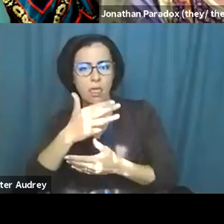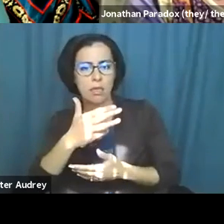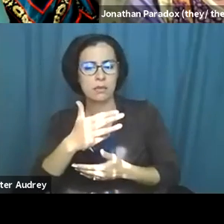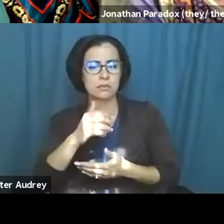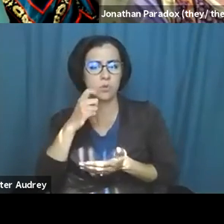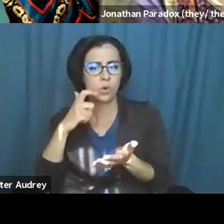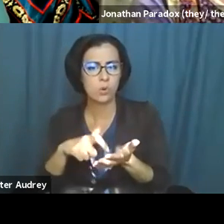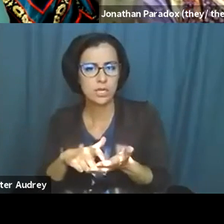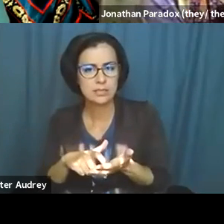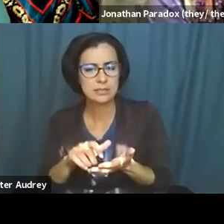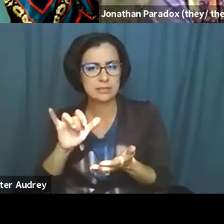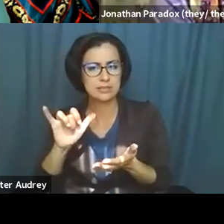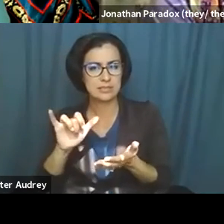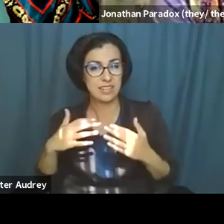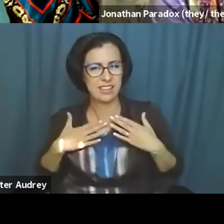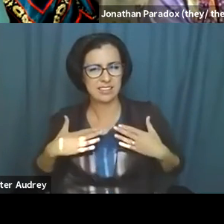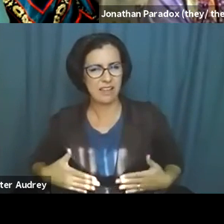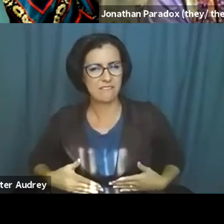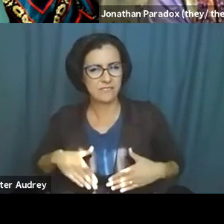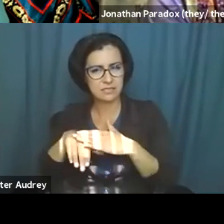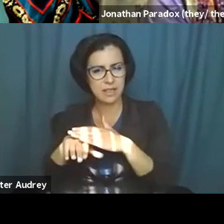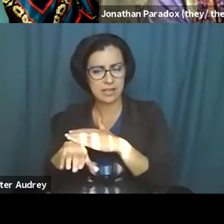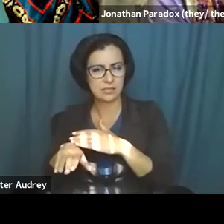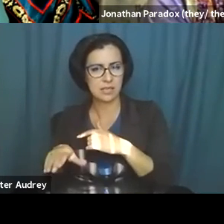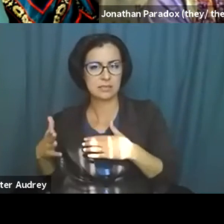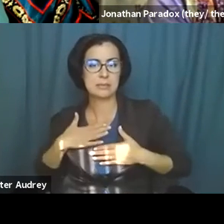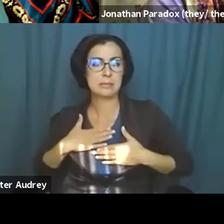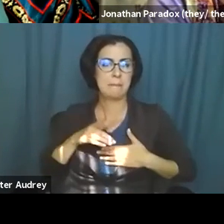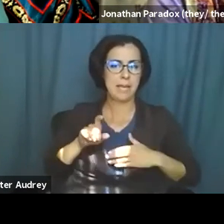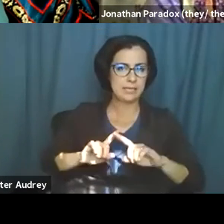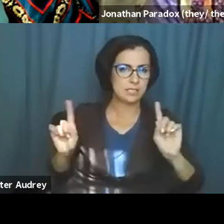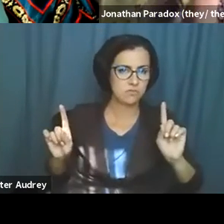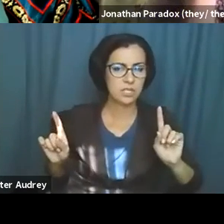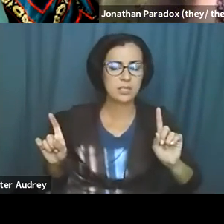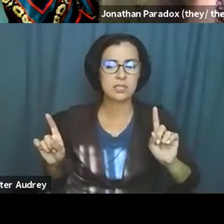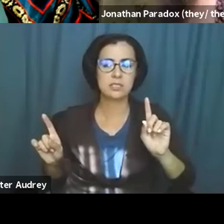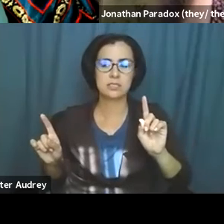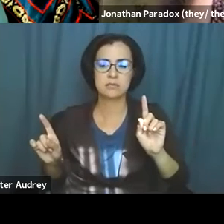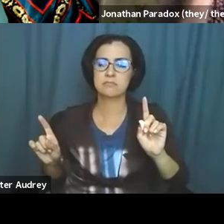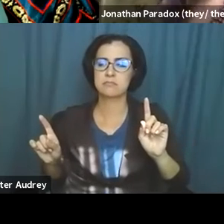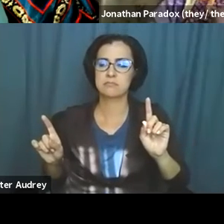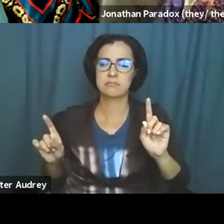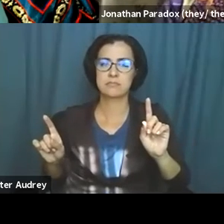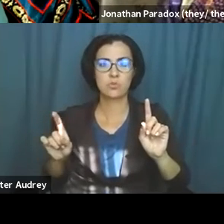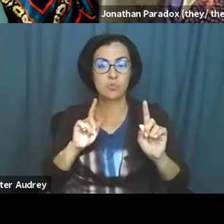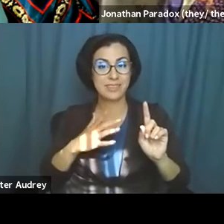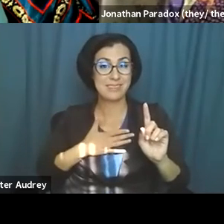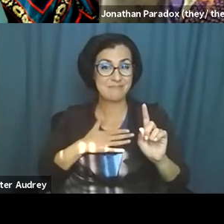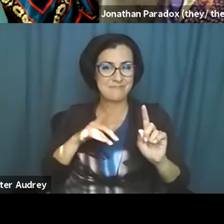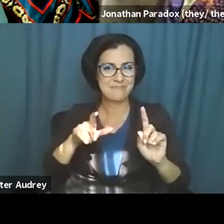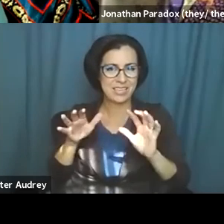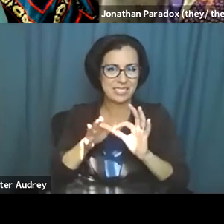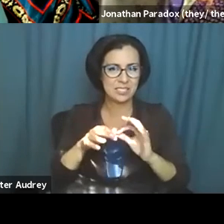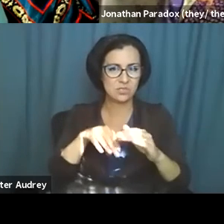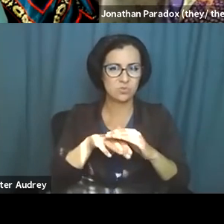for example, physical accessibility, but instead, um, of common practices and policies and even social